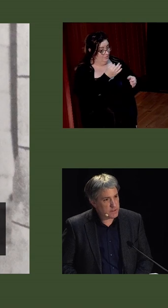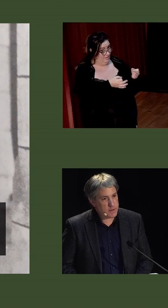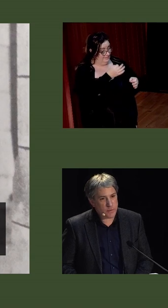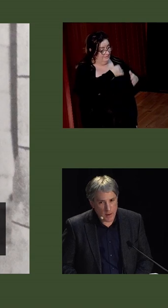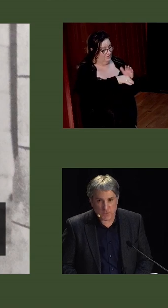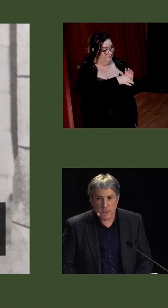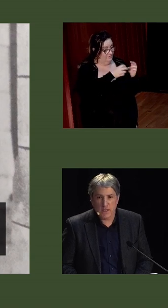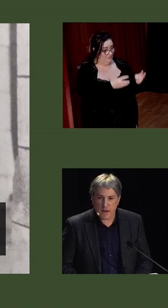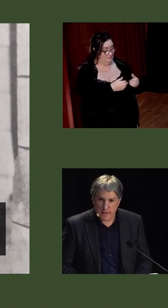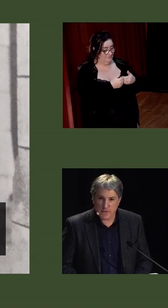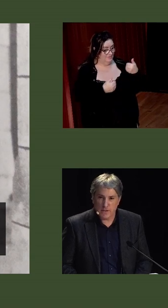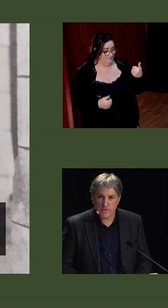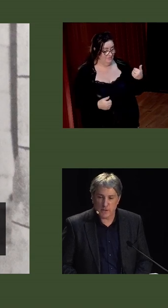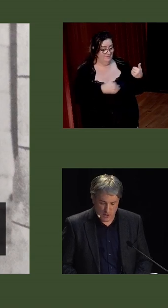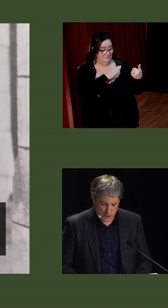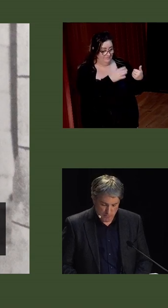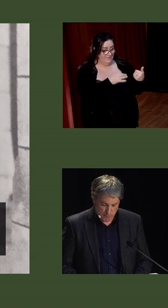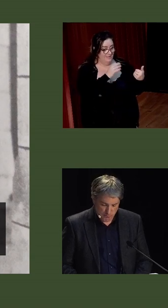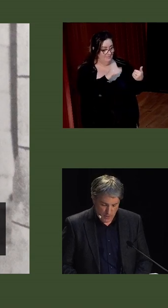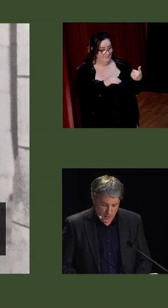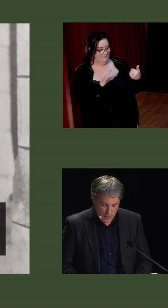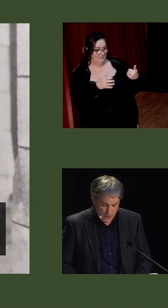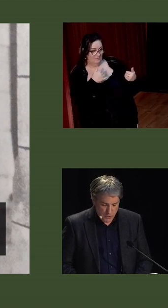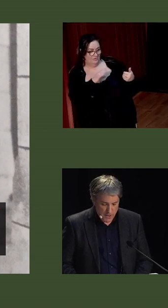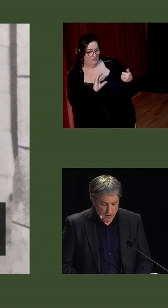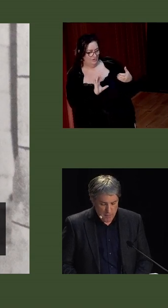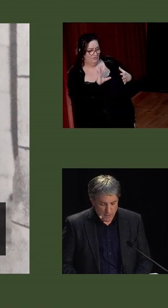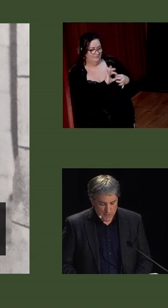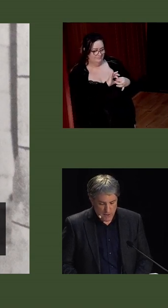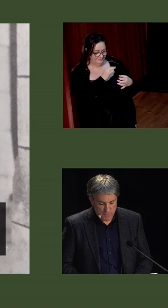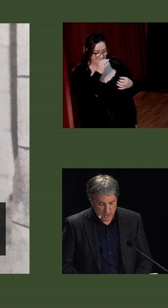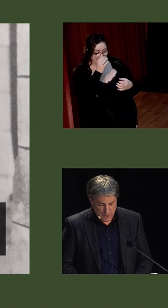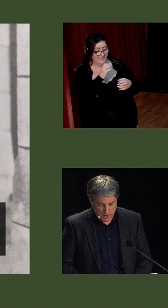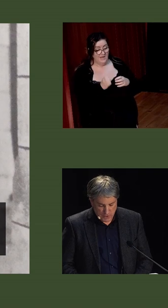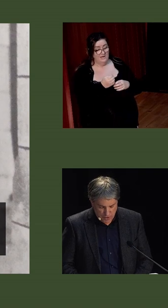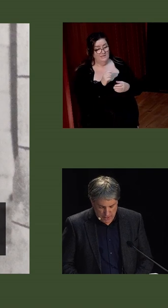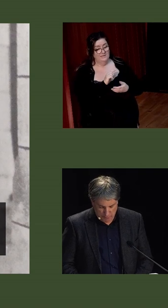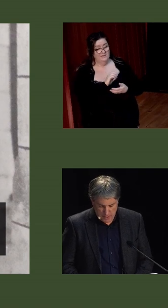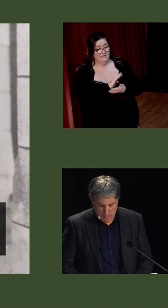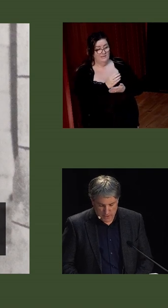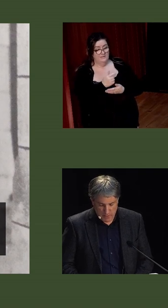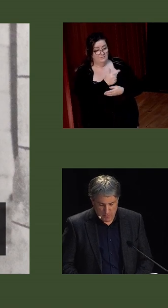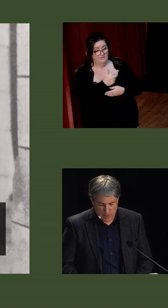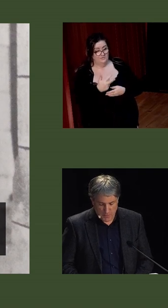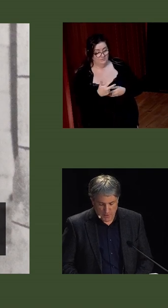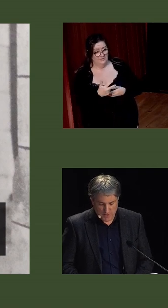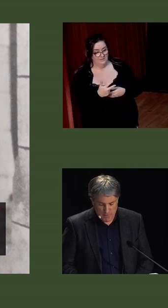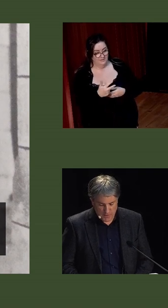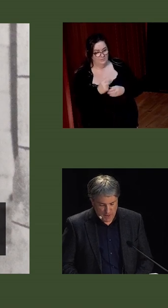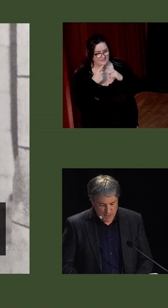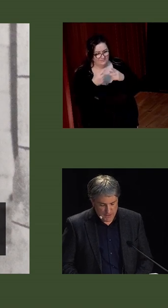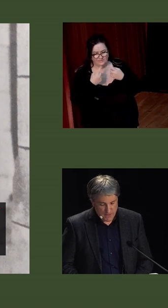opportunities that it promised, not least for the Church. During the early months of 1923, Episcopal